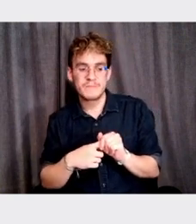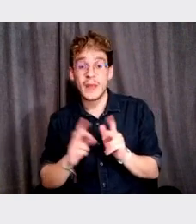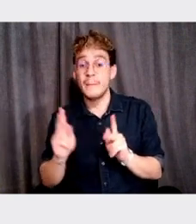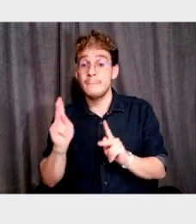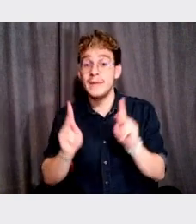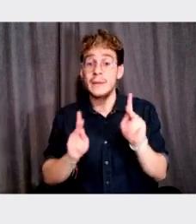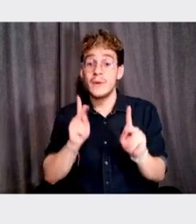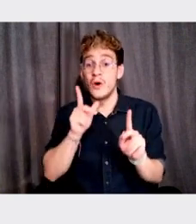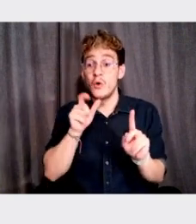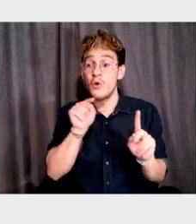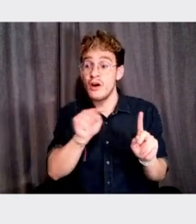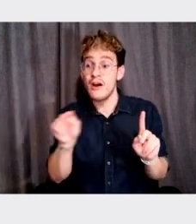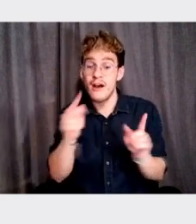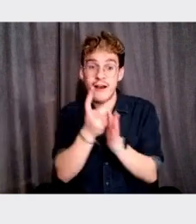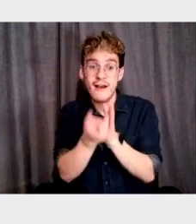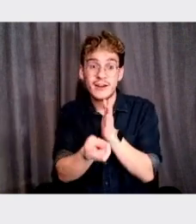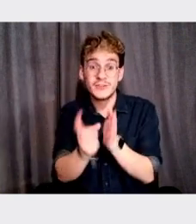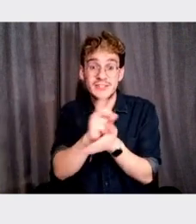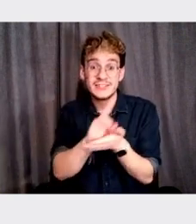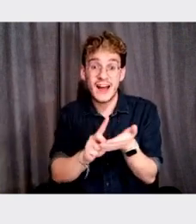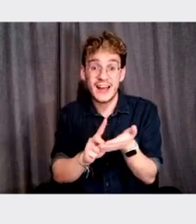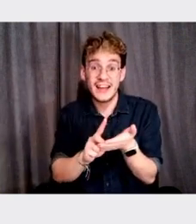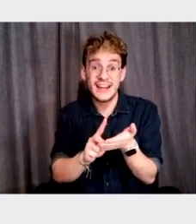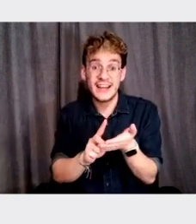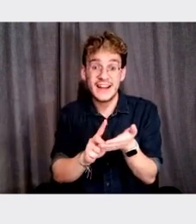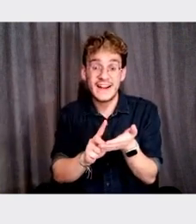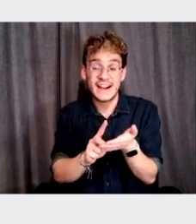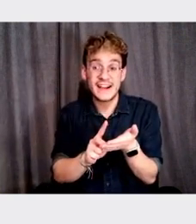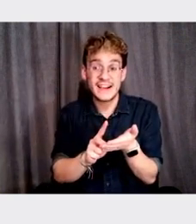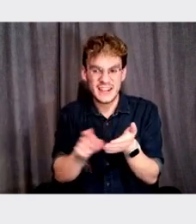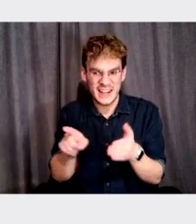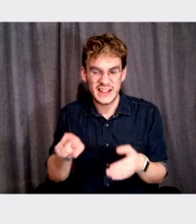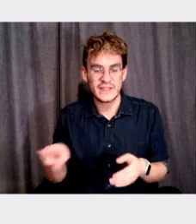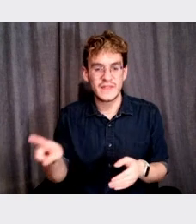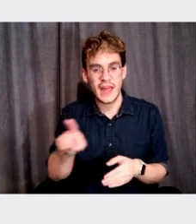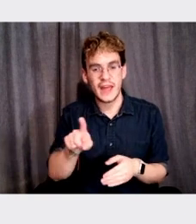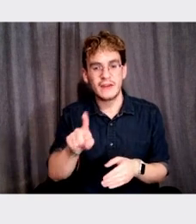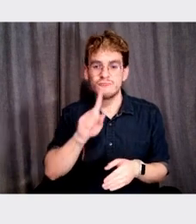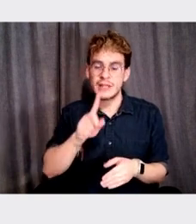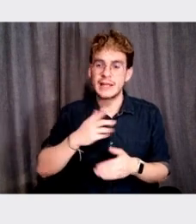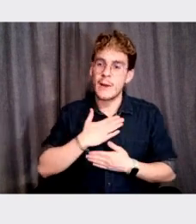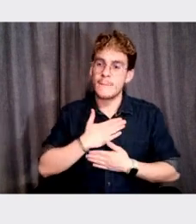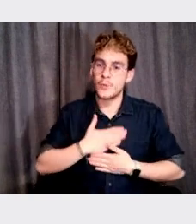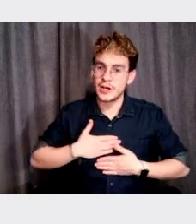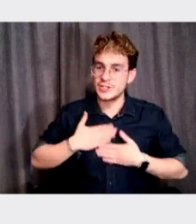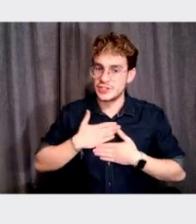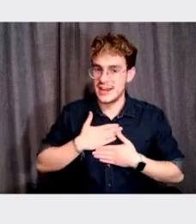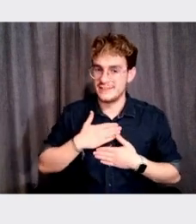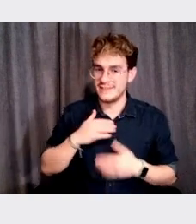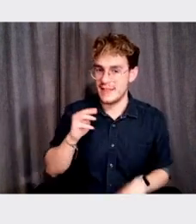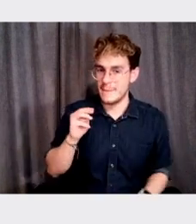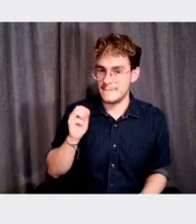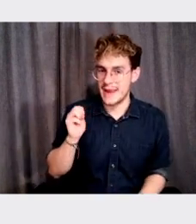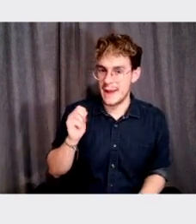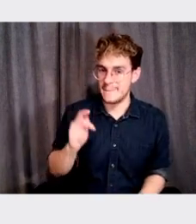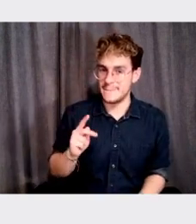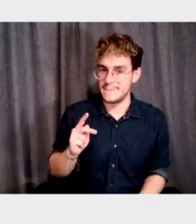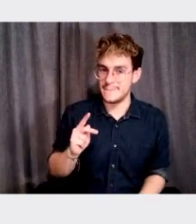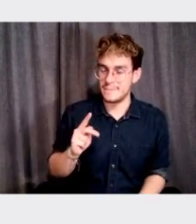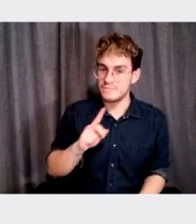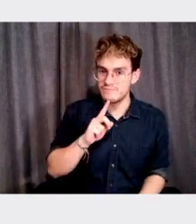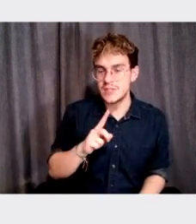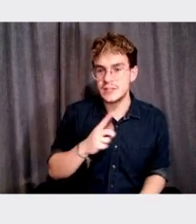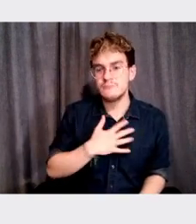that are into design, um, they're the, I think they really appreciated the map. Uh, and, and